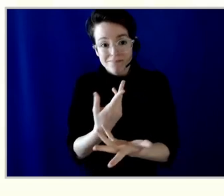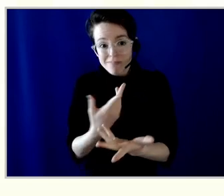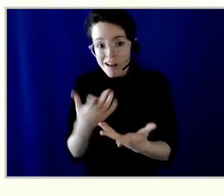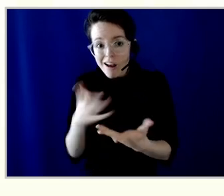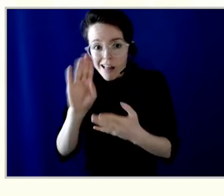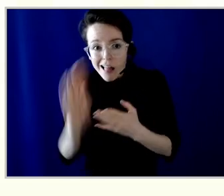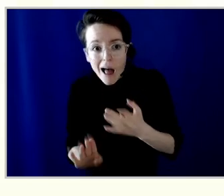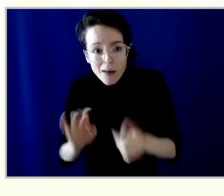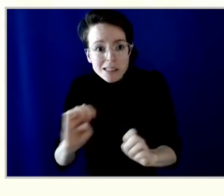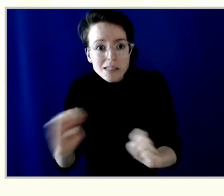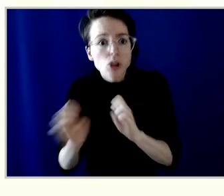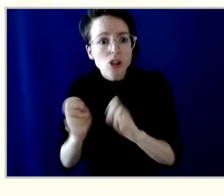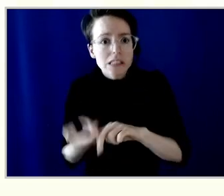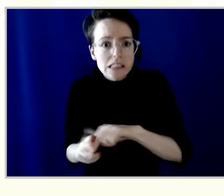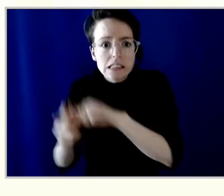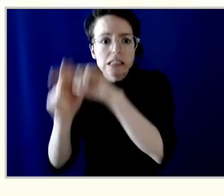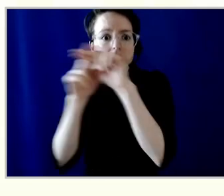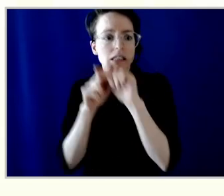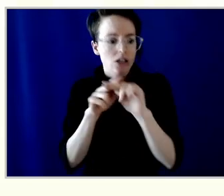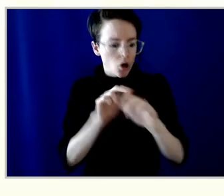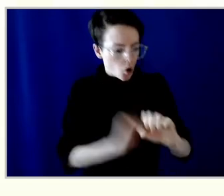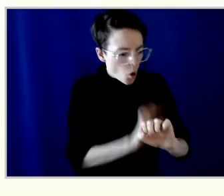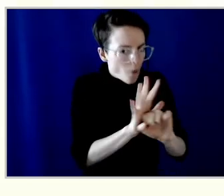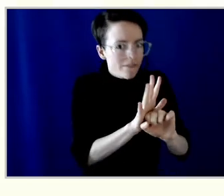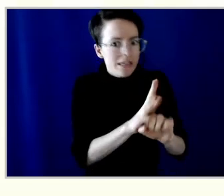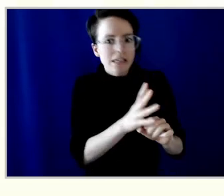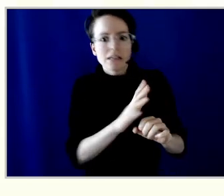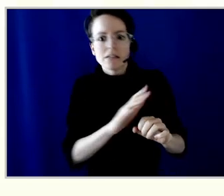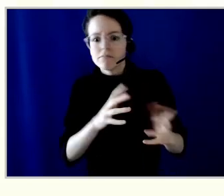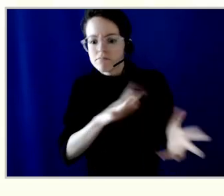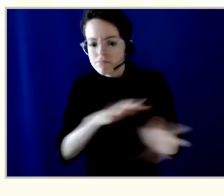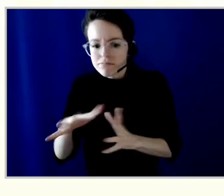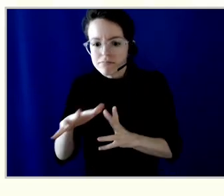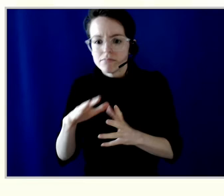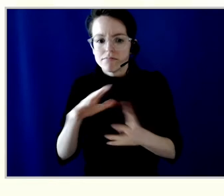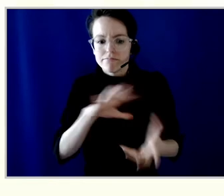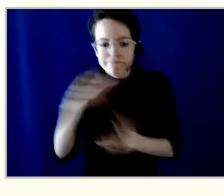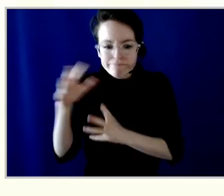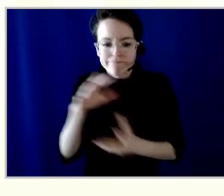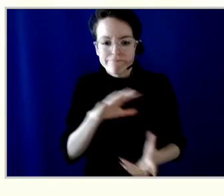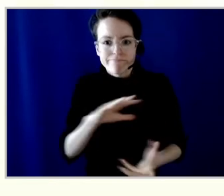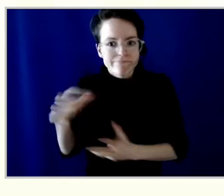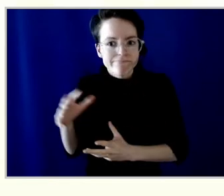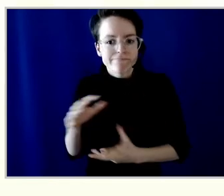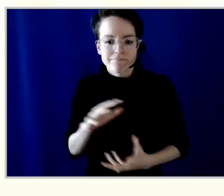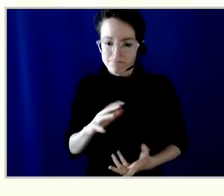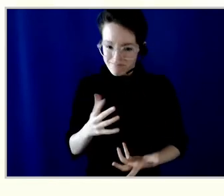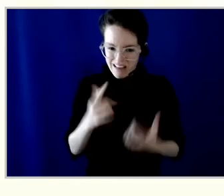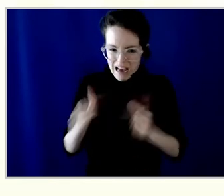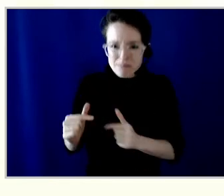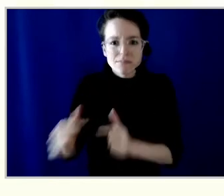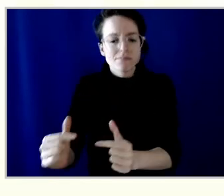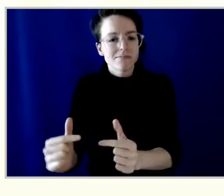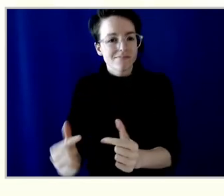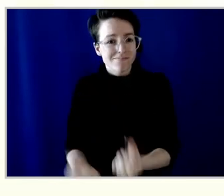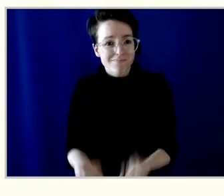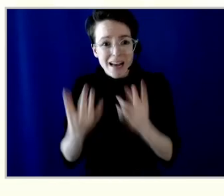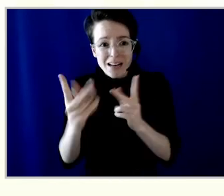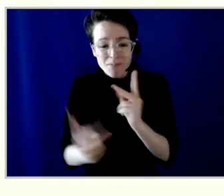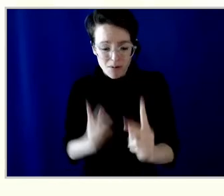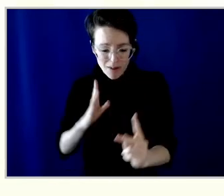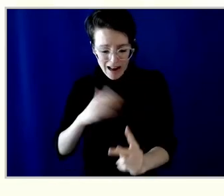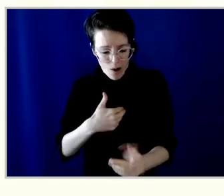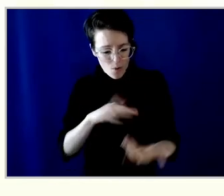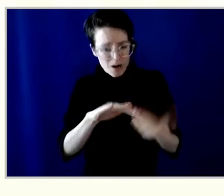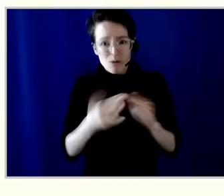And too many in our communities continue to face economic inequality and racism. Facing these challenges alone